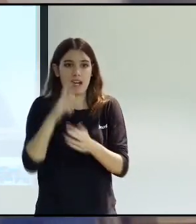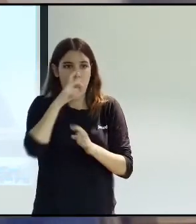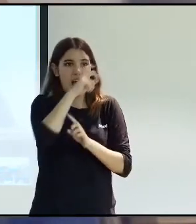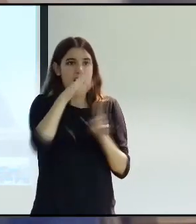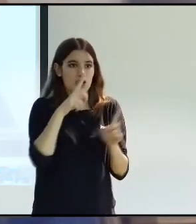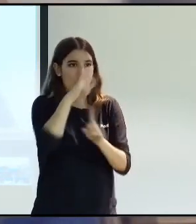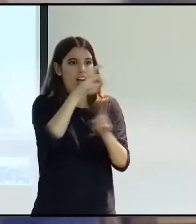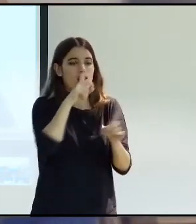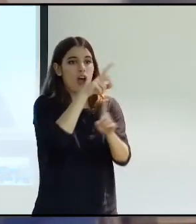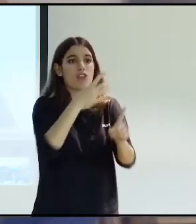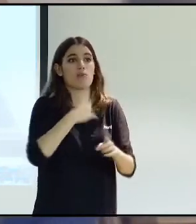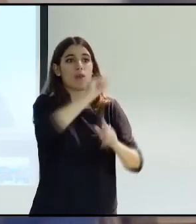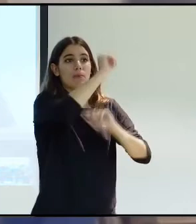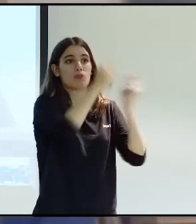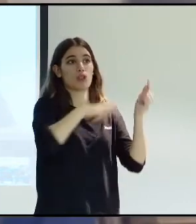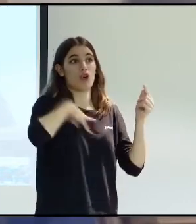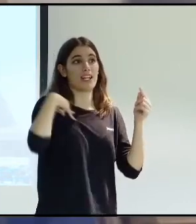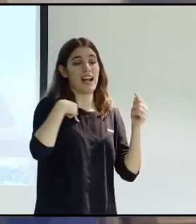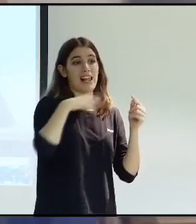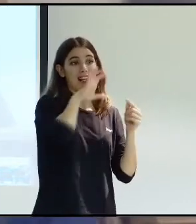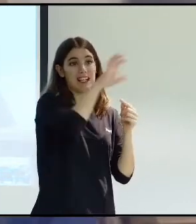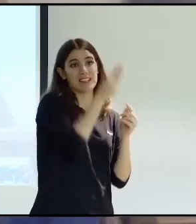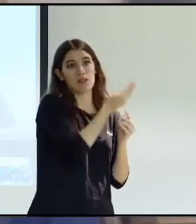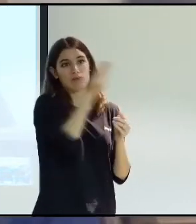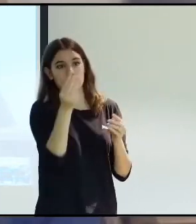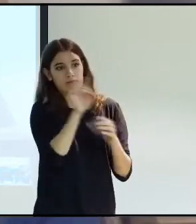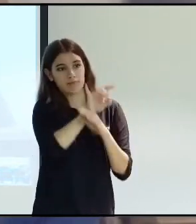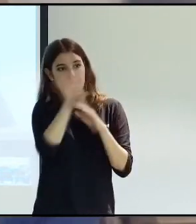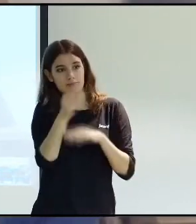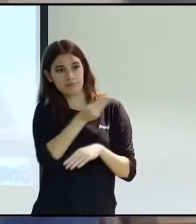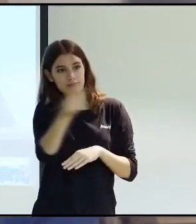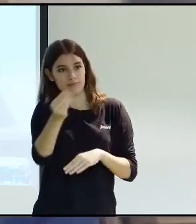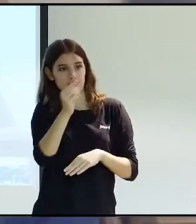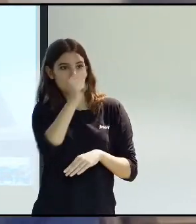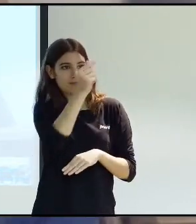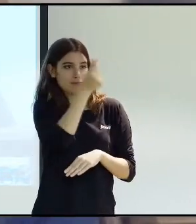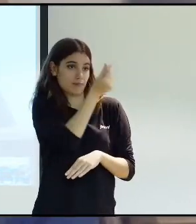it will go to the state budget. And then